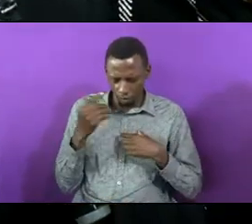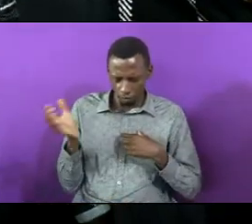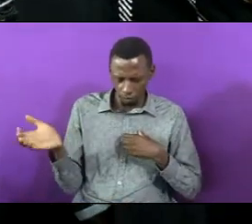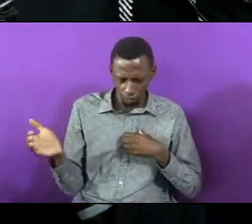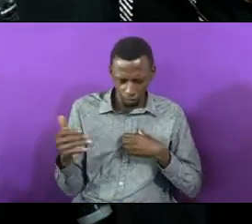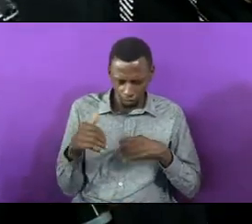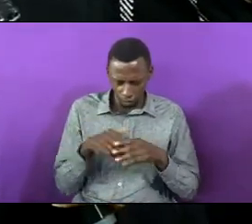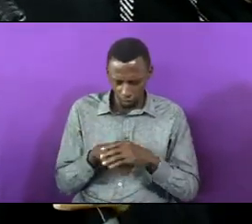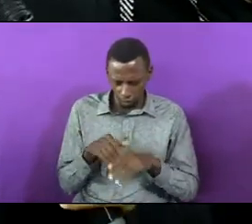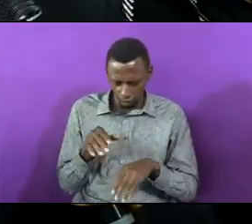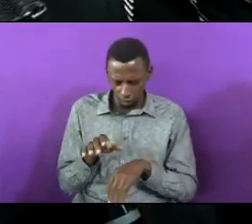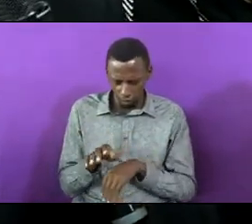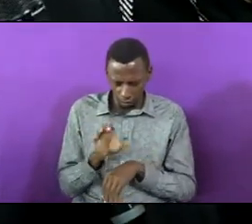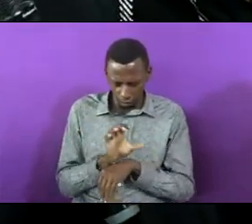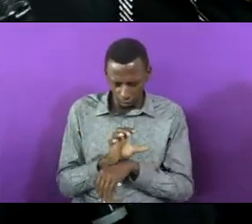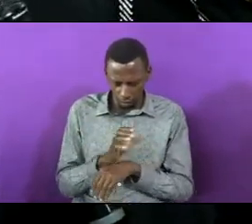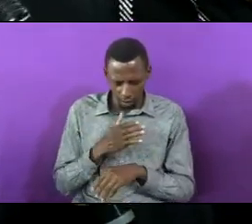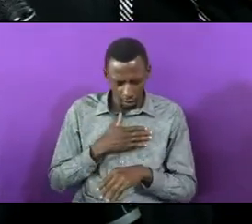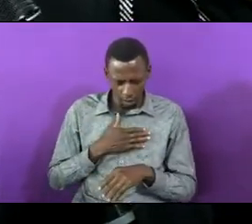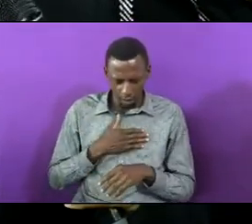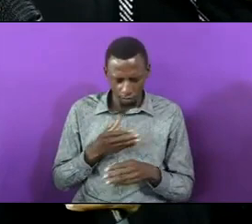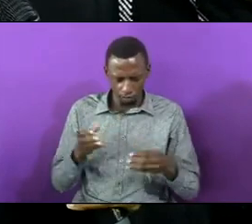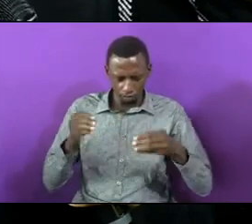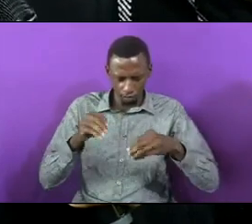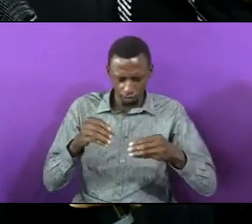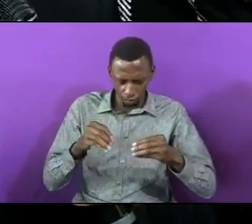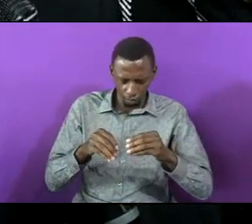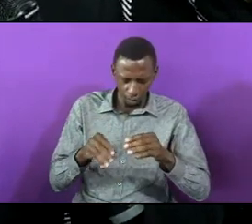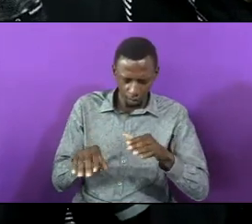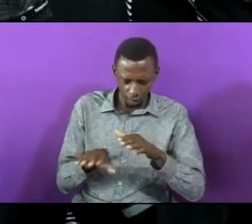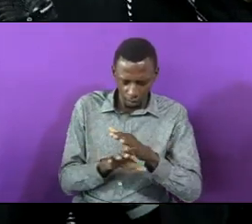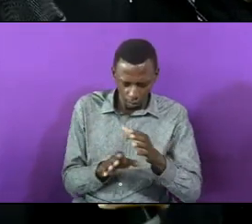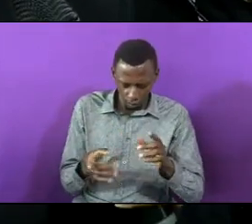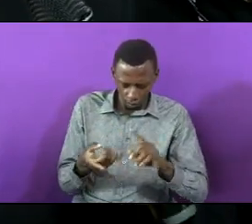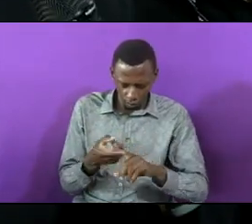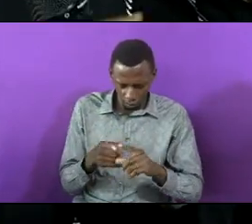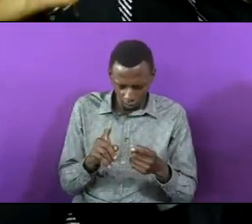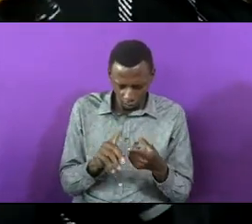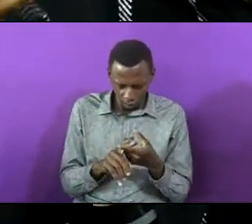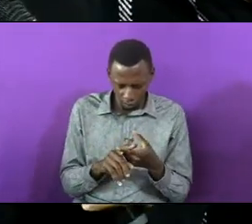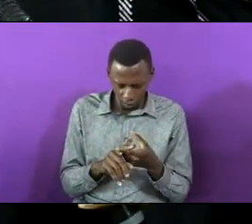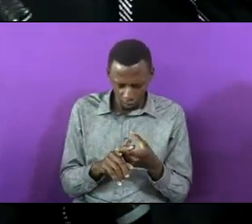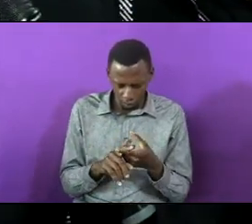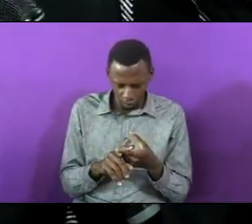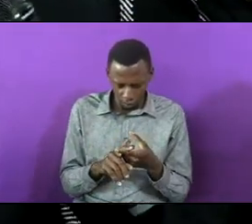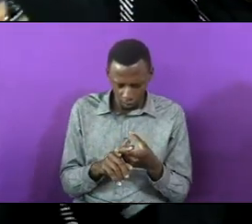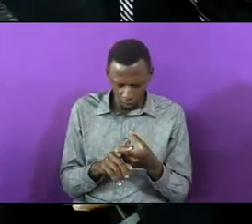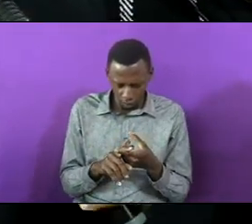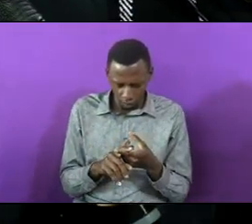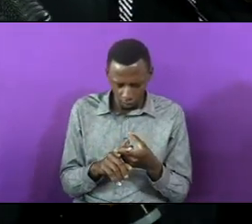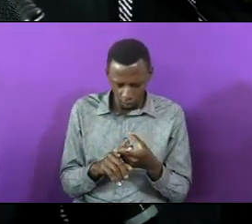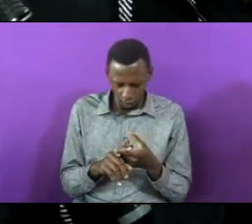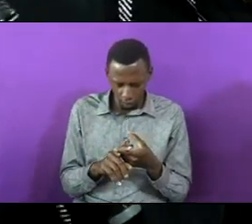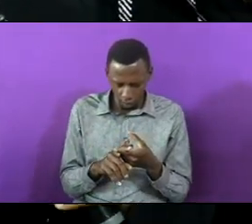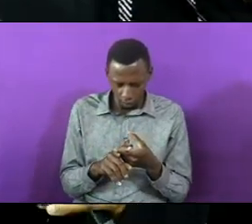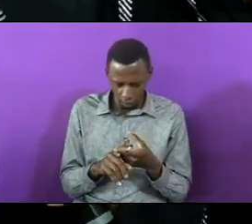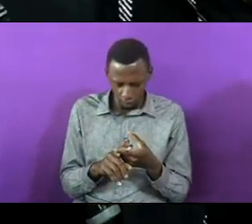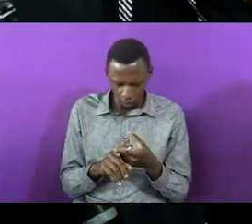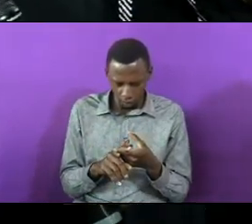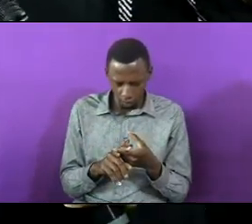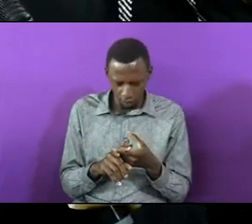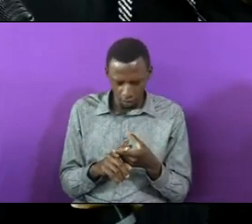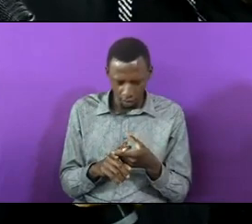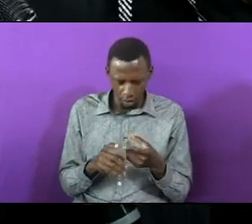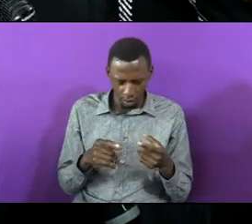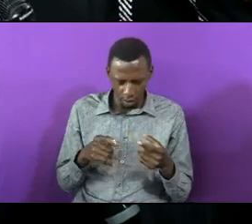our giving is below standard Jehovah our worship is below what